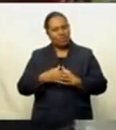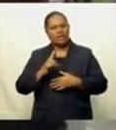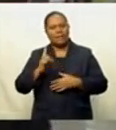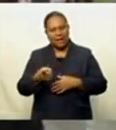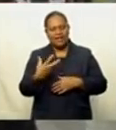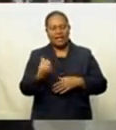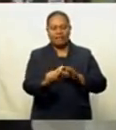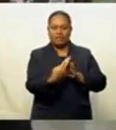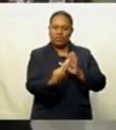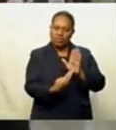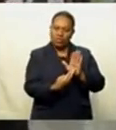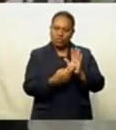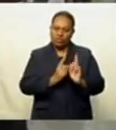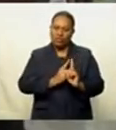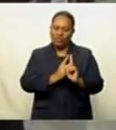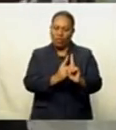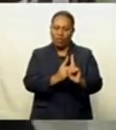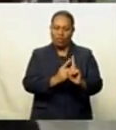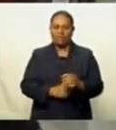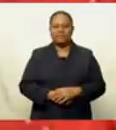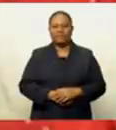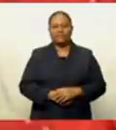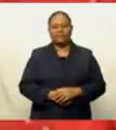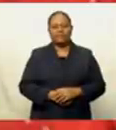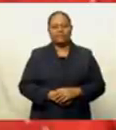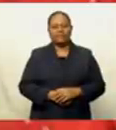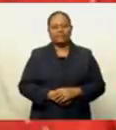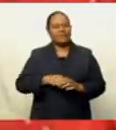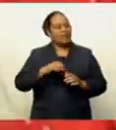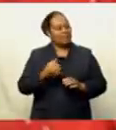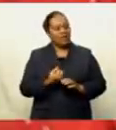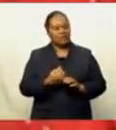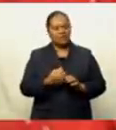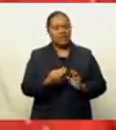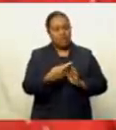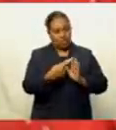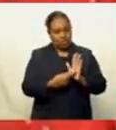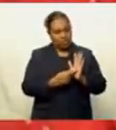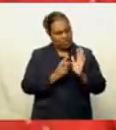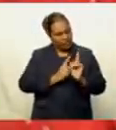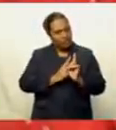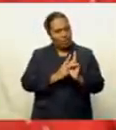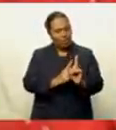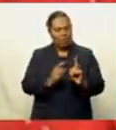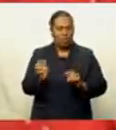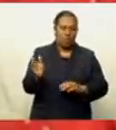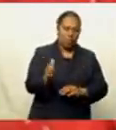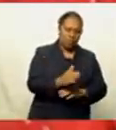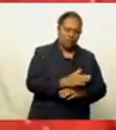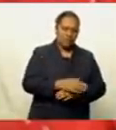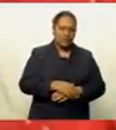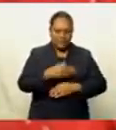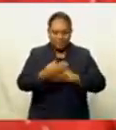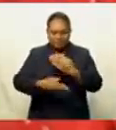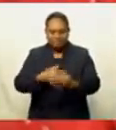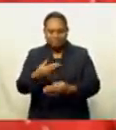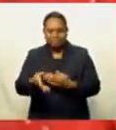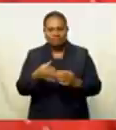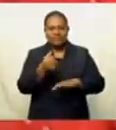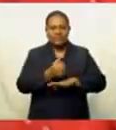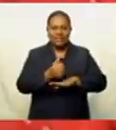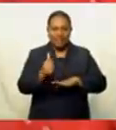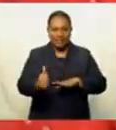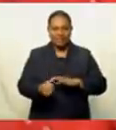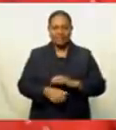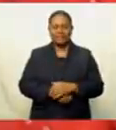enforced for the retailers. Yes, we do follow all the protocols that are described by the government and,